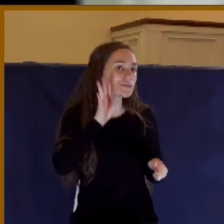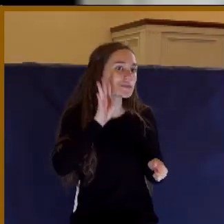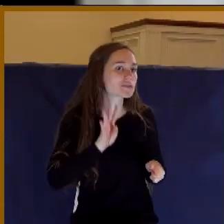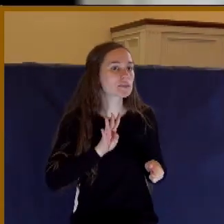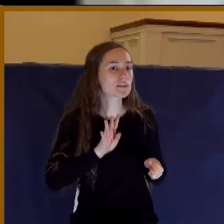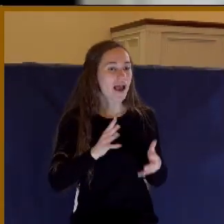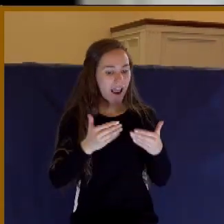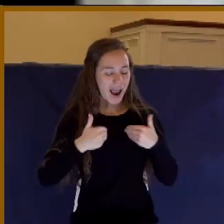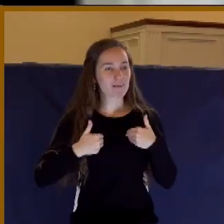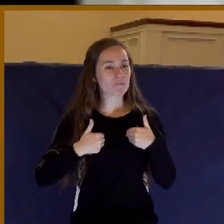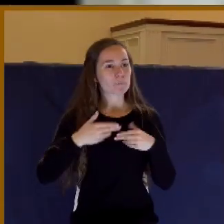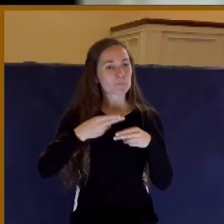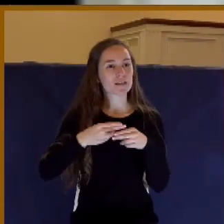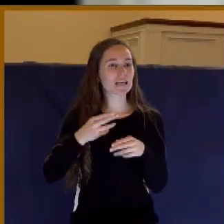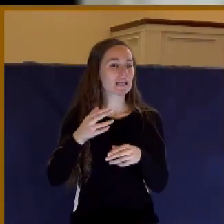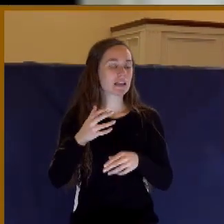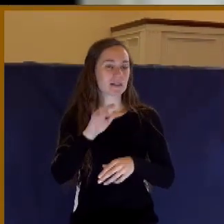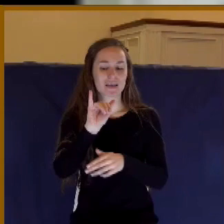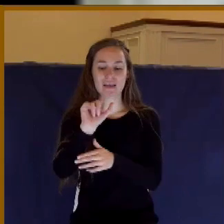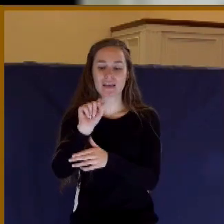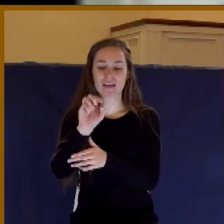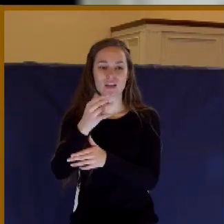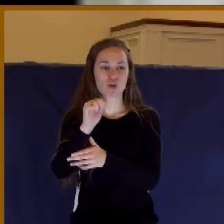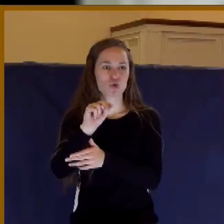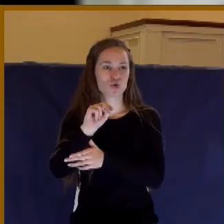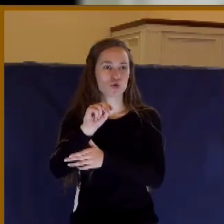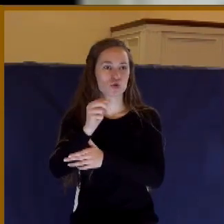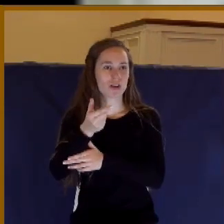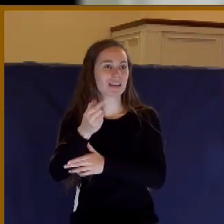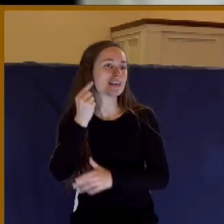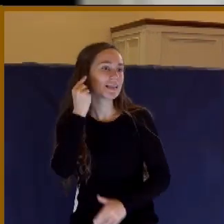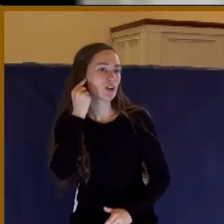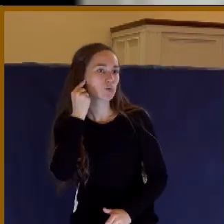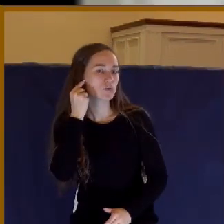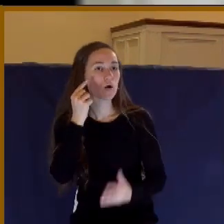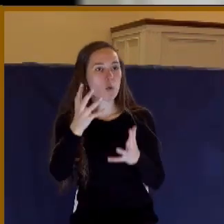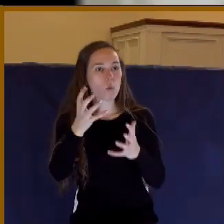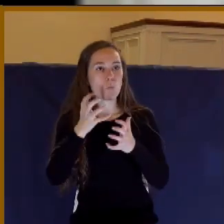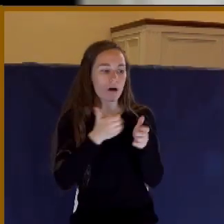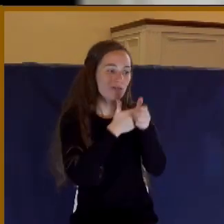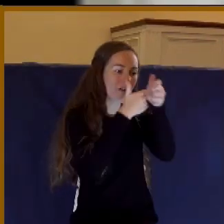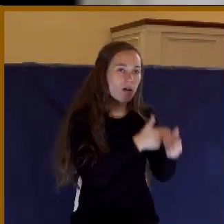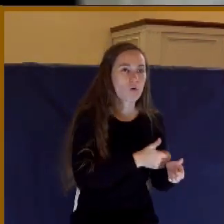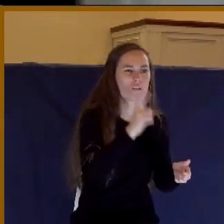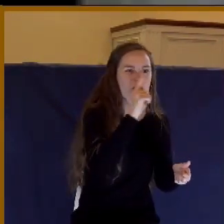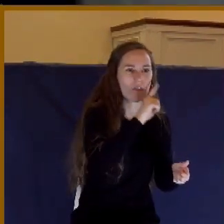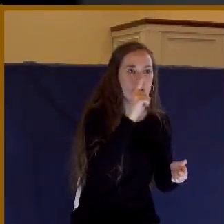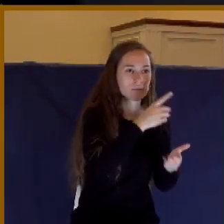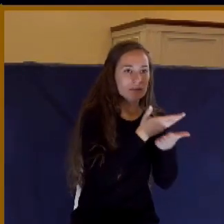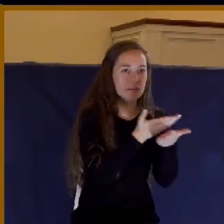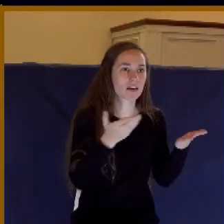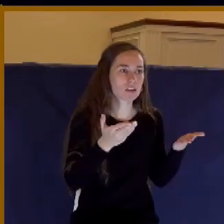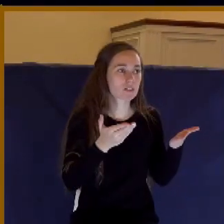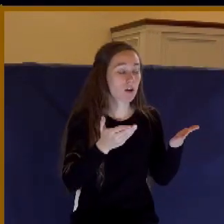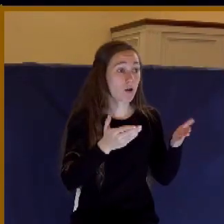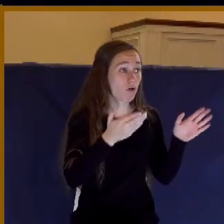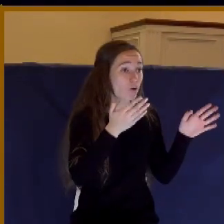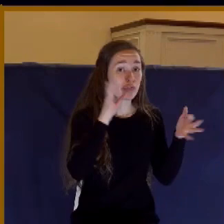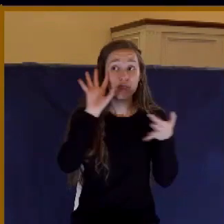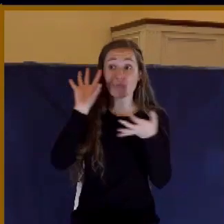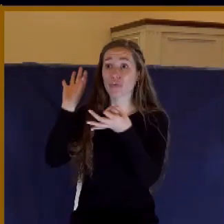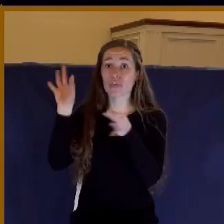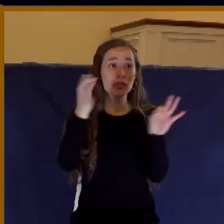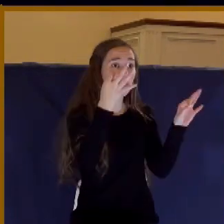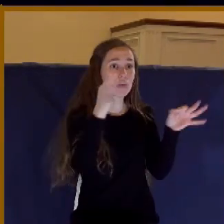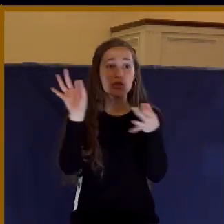And they shall turn away their ears from the truth and shall be turned unto fables. Beloved, that day is